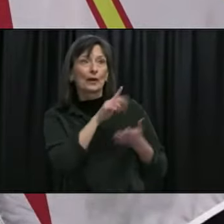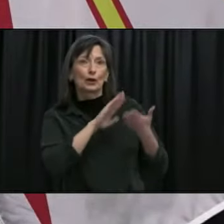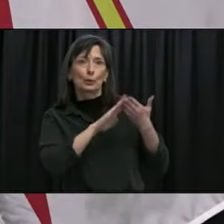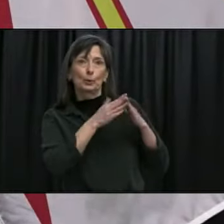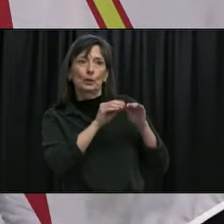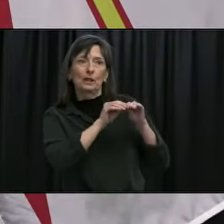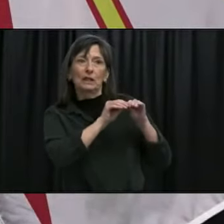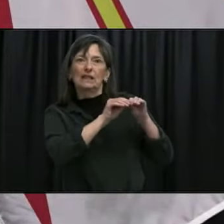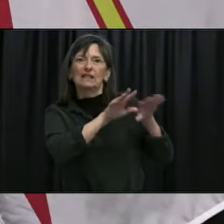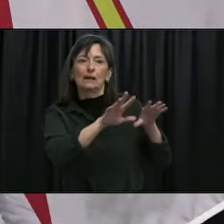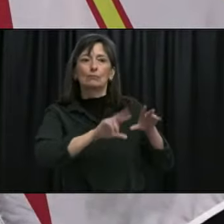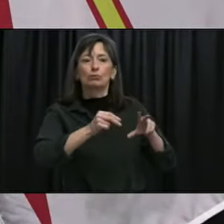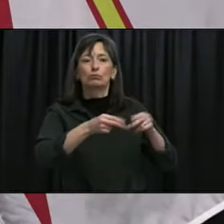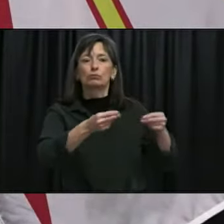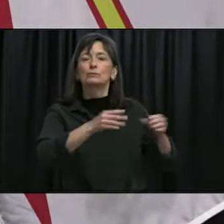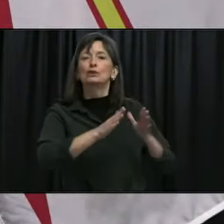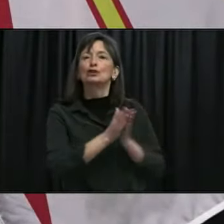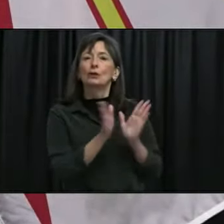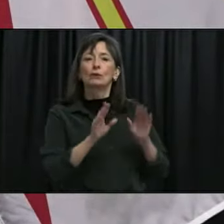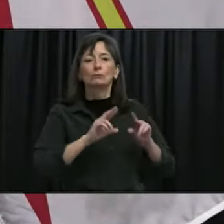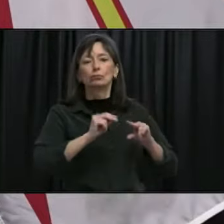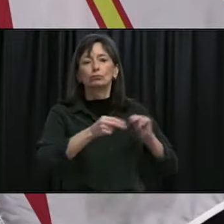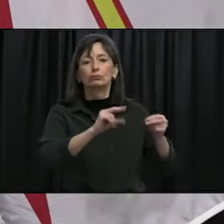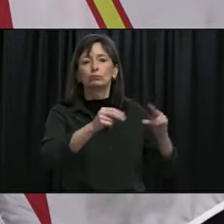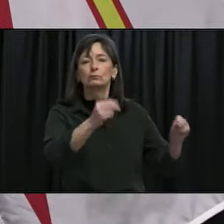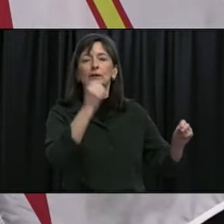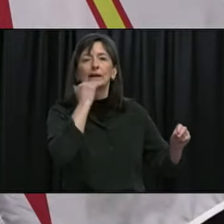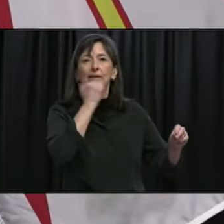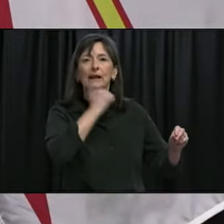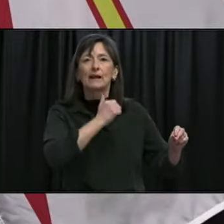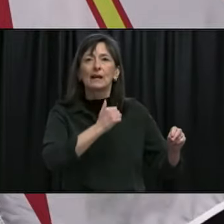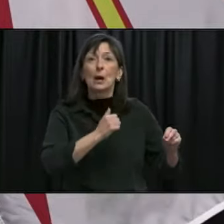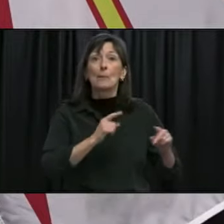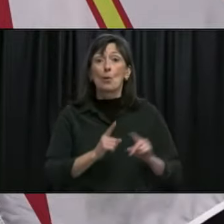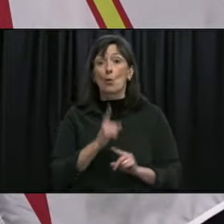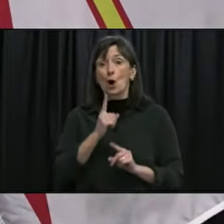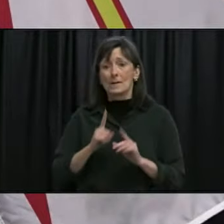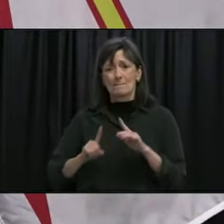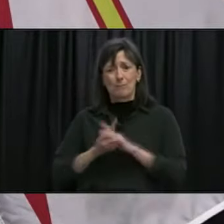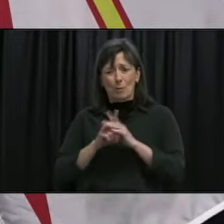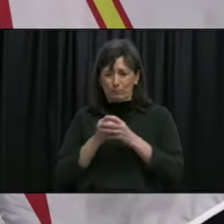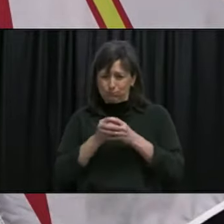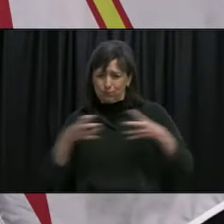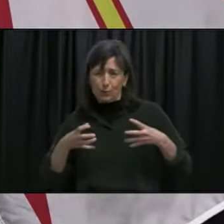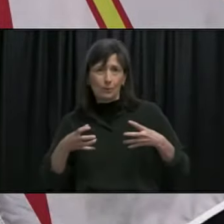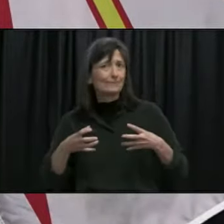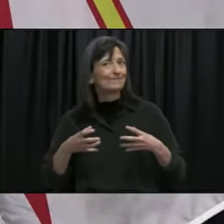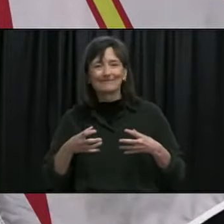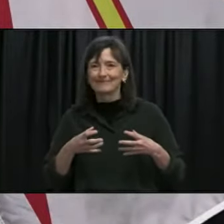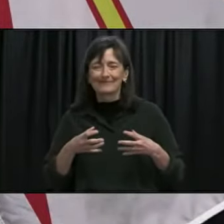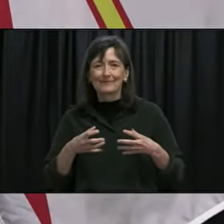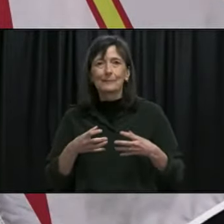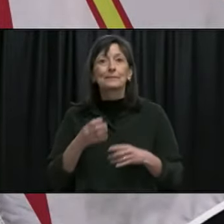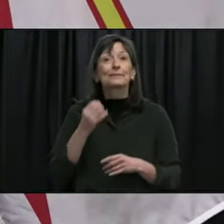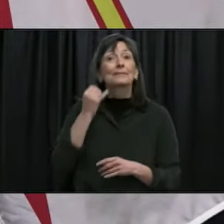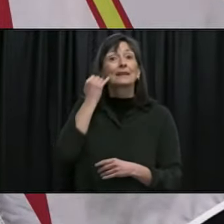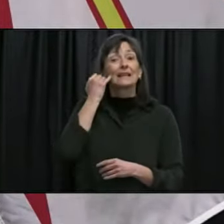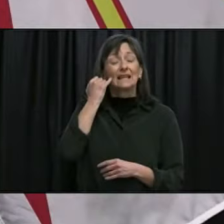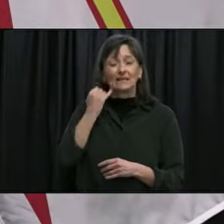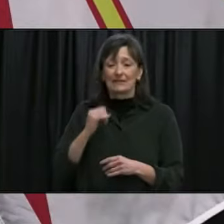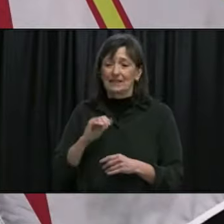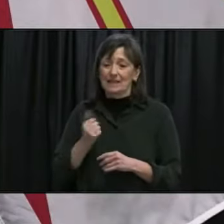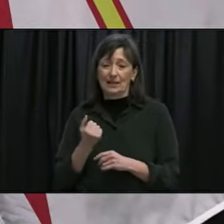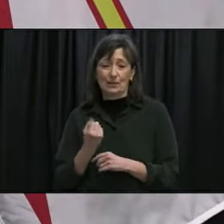on super spreader events that the doubling time is about 10 to 12 days in terms of cases